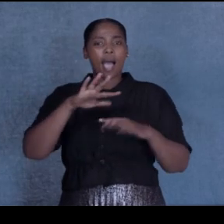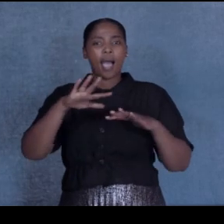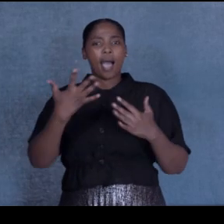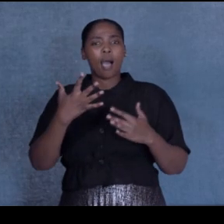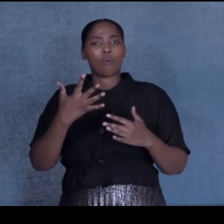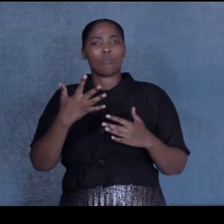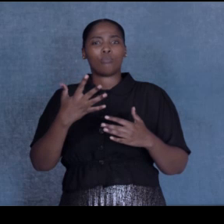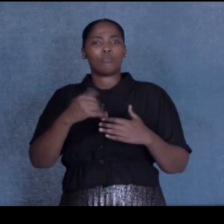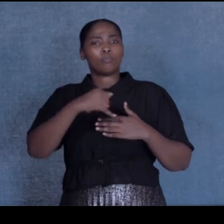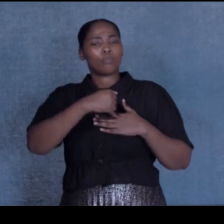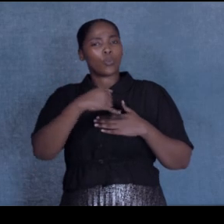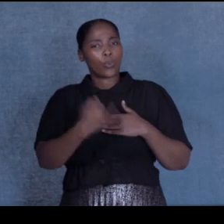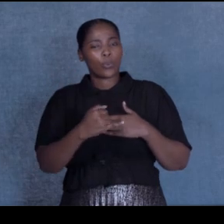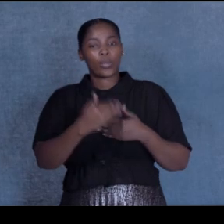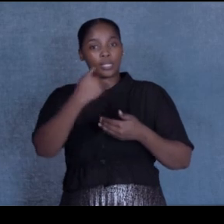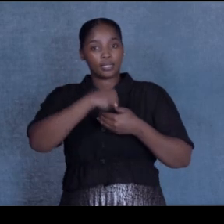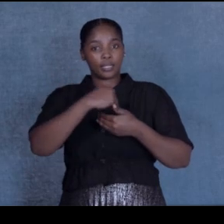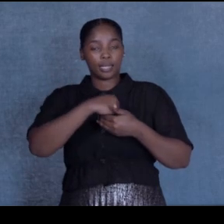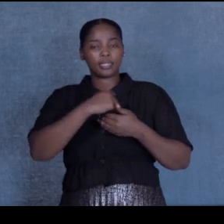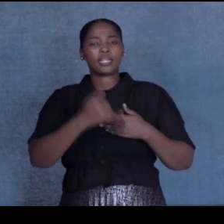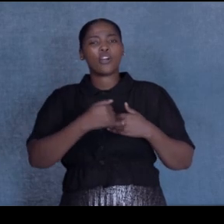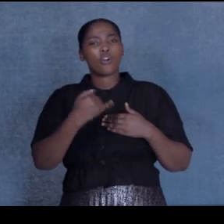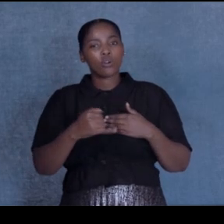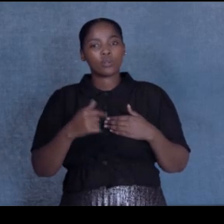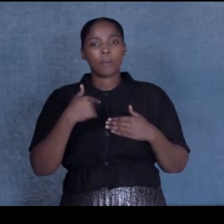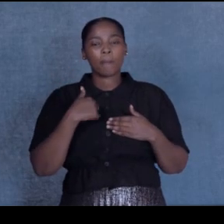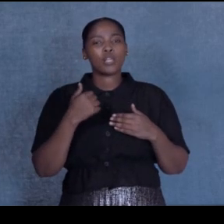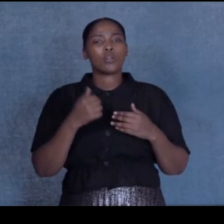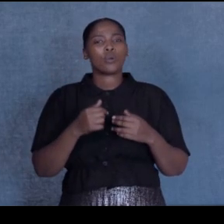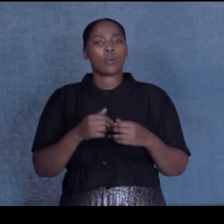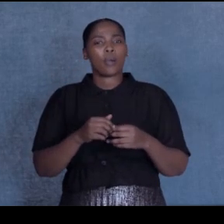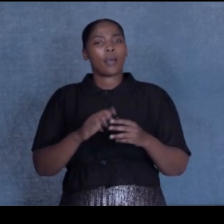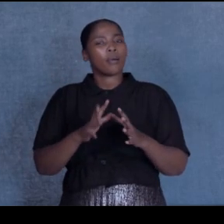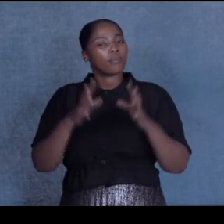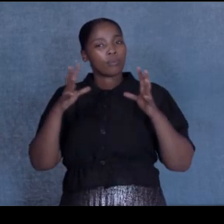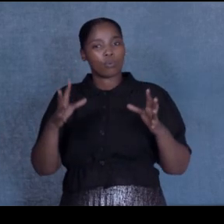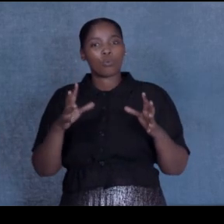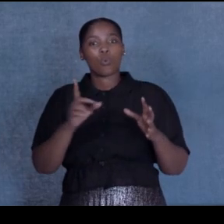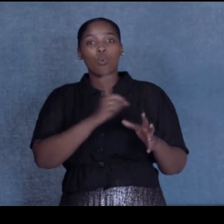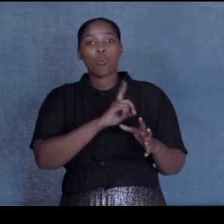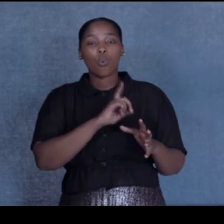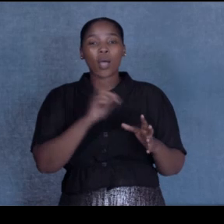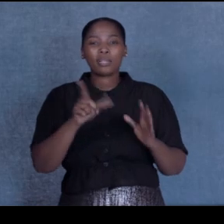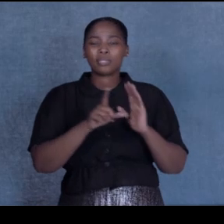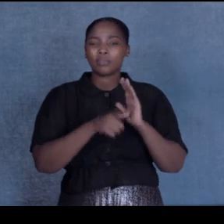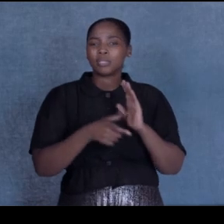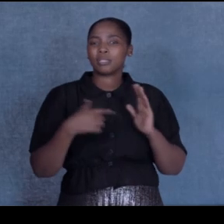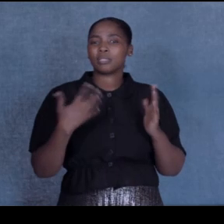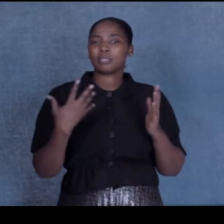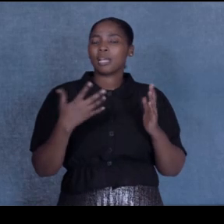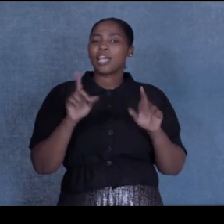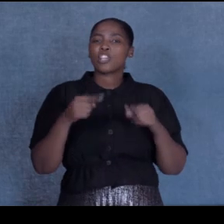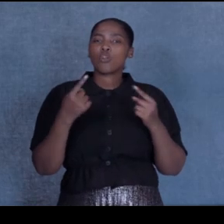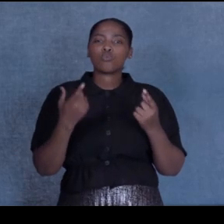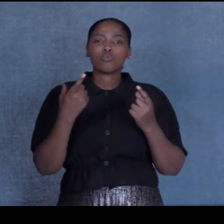It hurts me so bad because the word disability actually implies that I can't do things. It